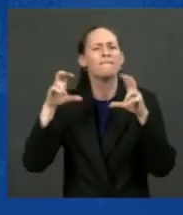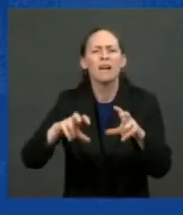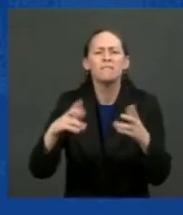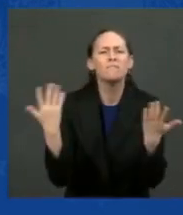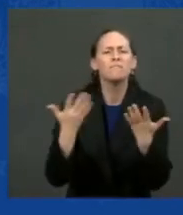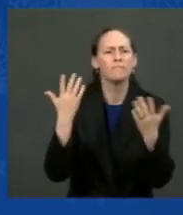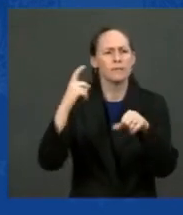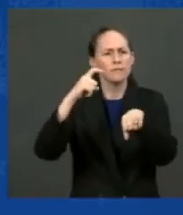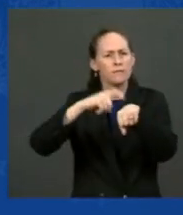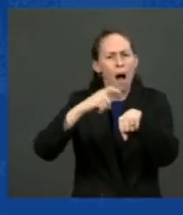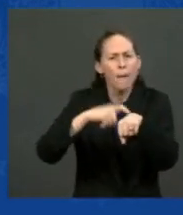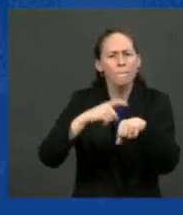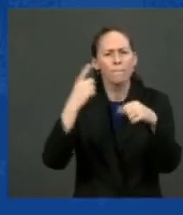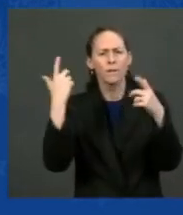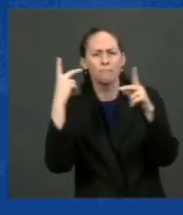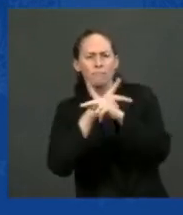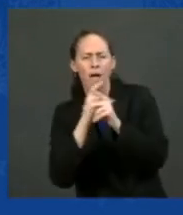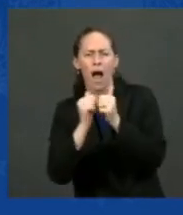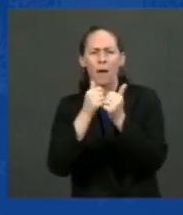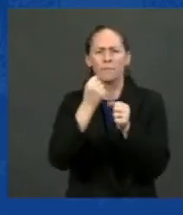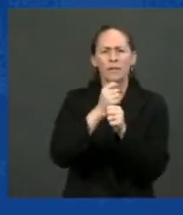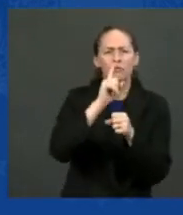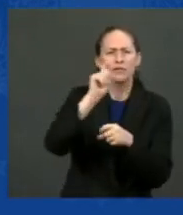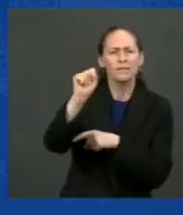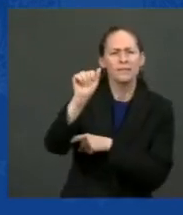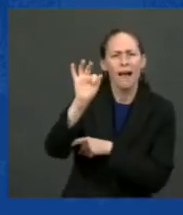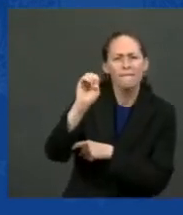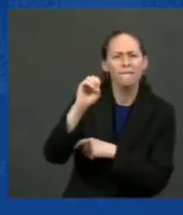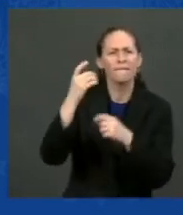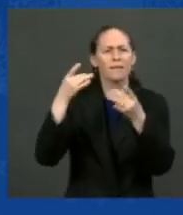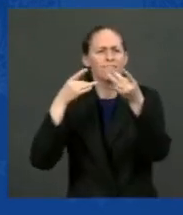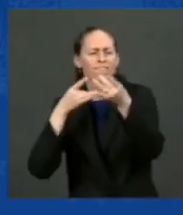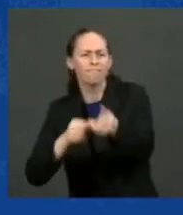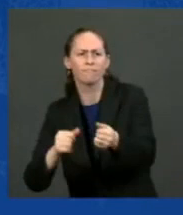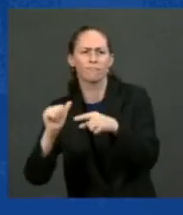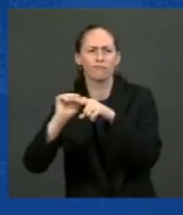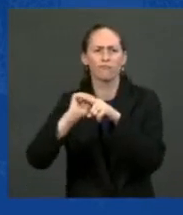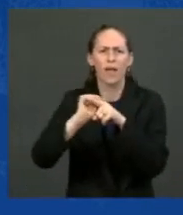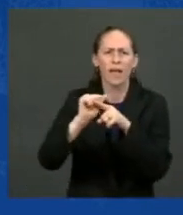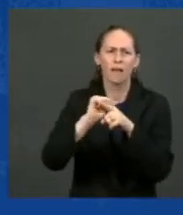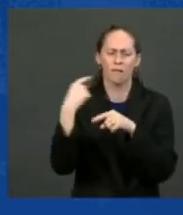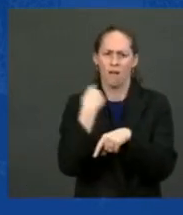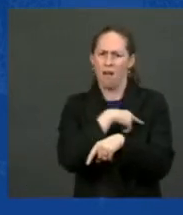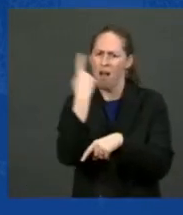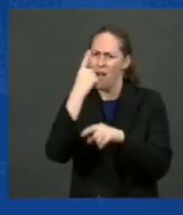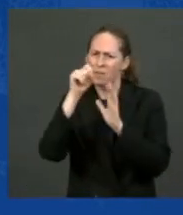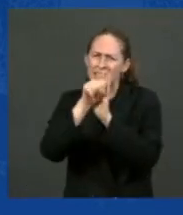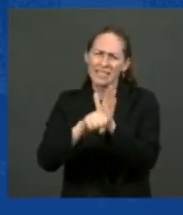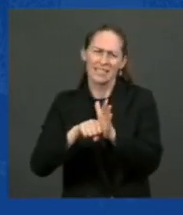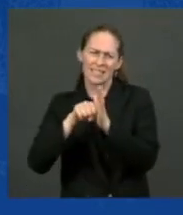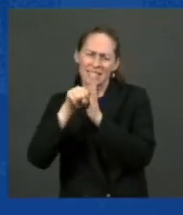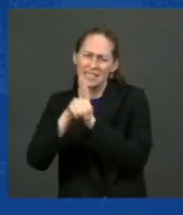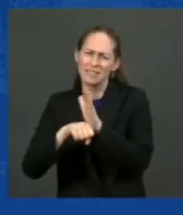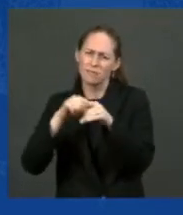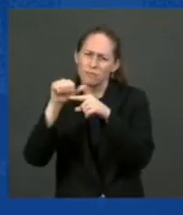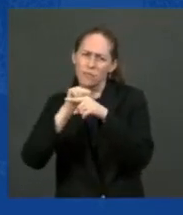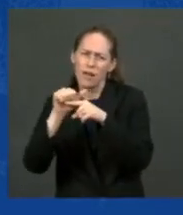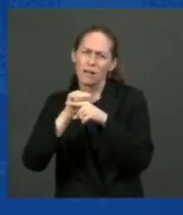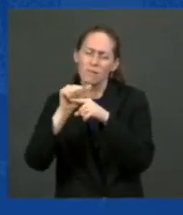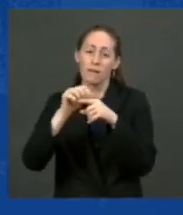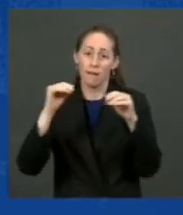and efficiently. Training is the key to everything we do. This guy's doing great. an in ourselves,